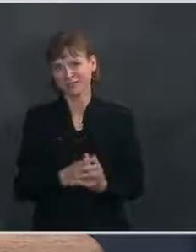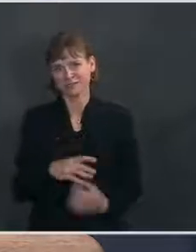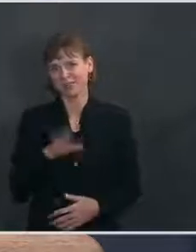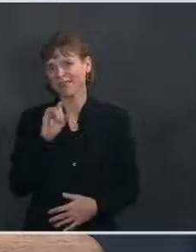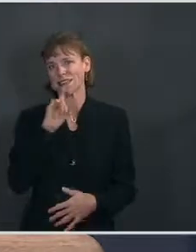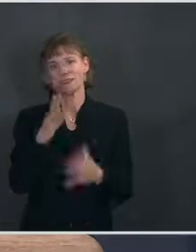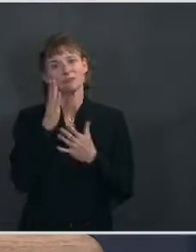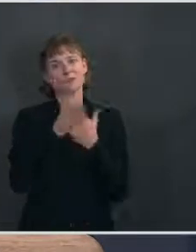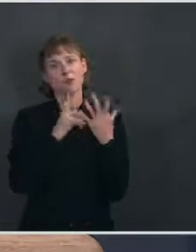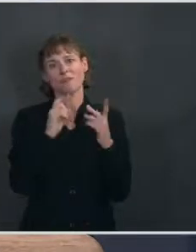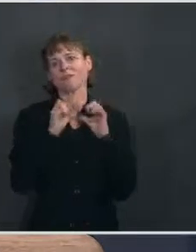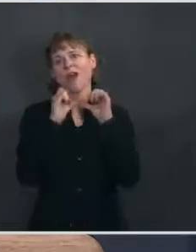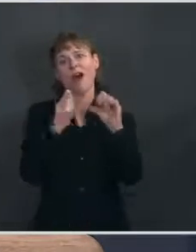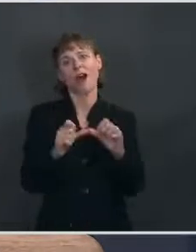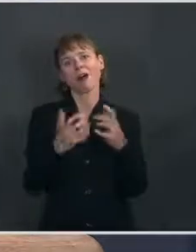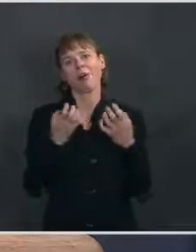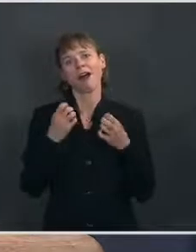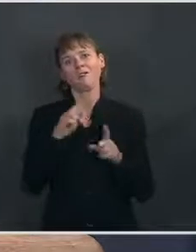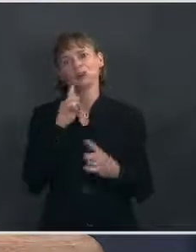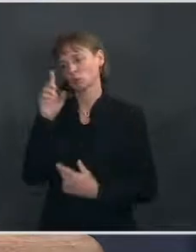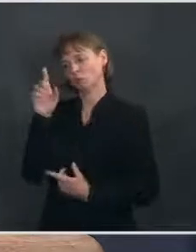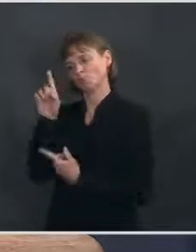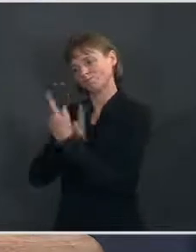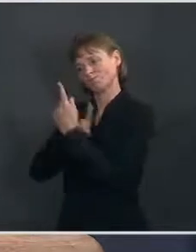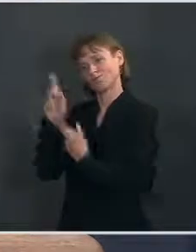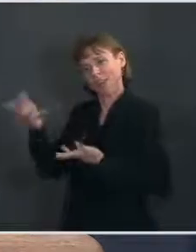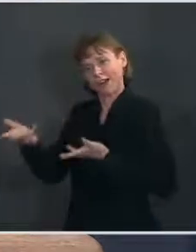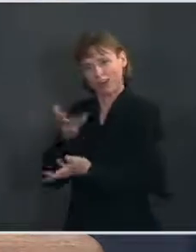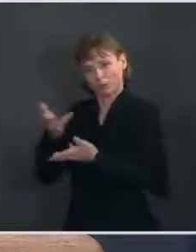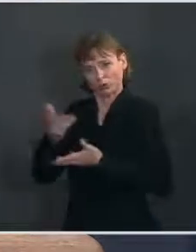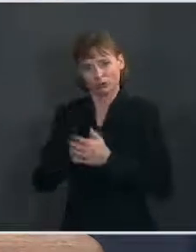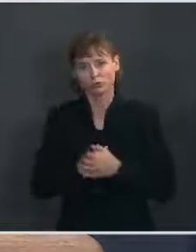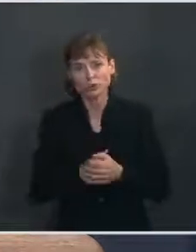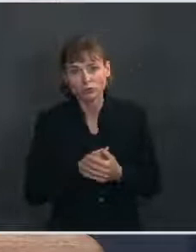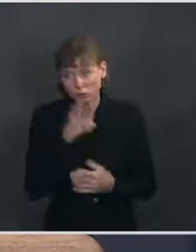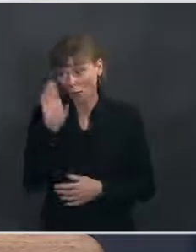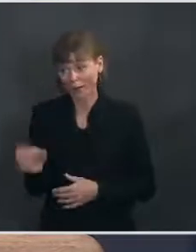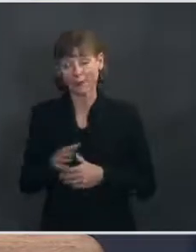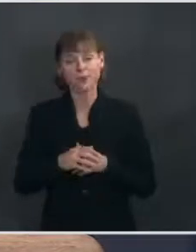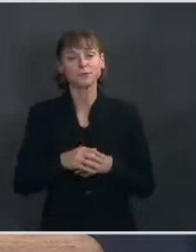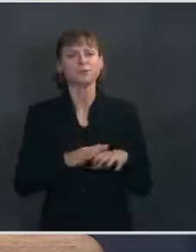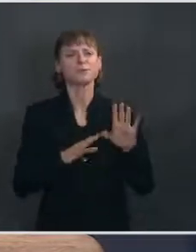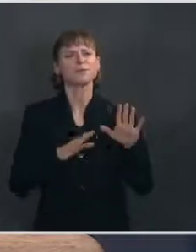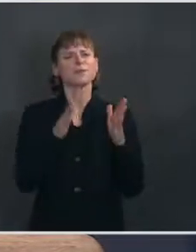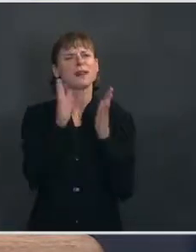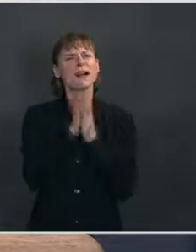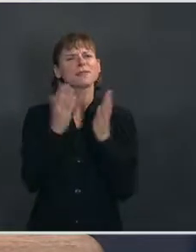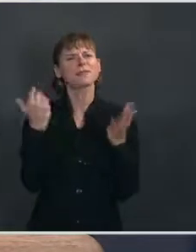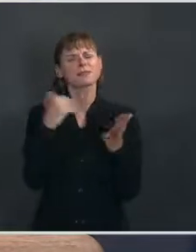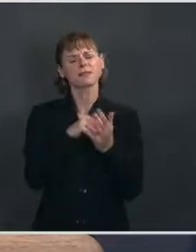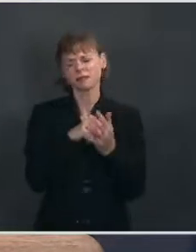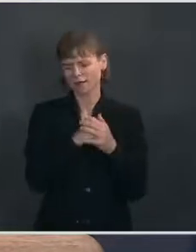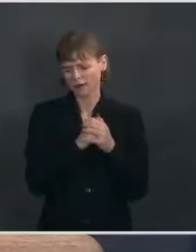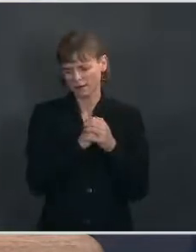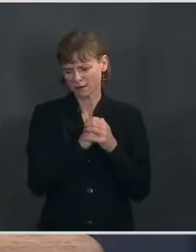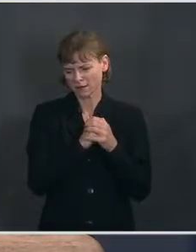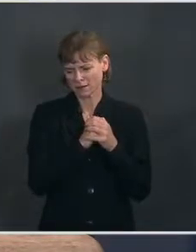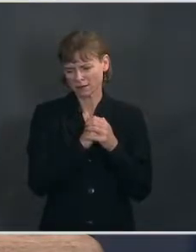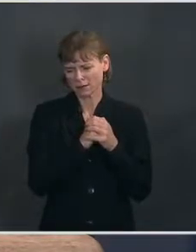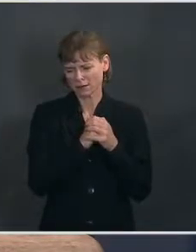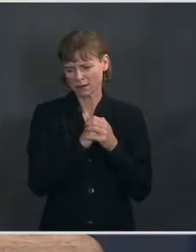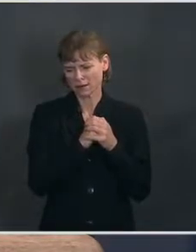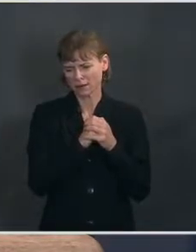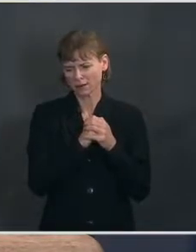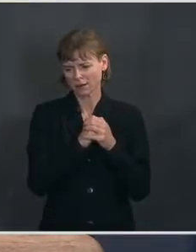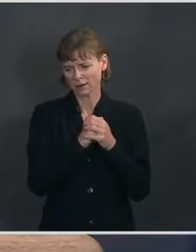part of our ongoing effort to engage directly. The Yeah. Well, asking that again in a slightly different way. There are Democrats